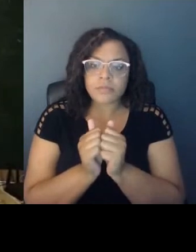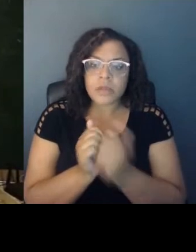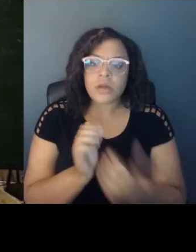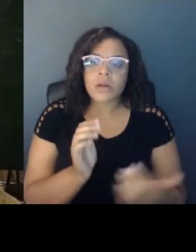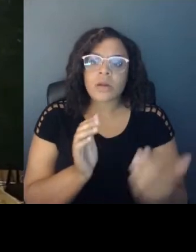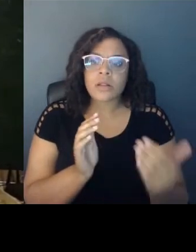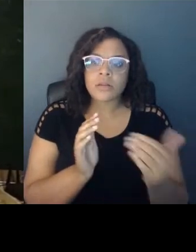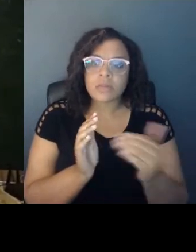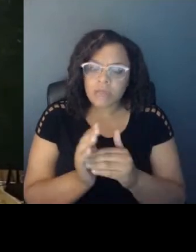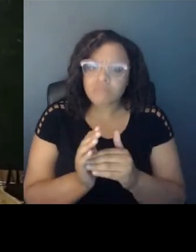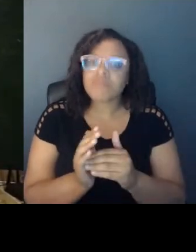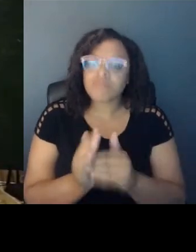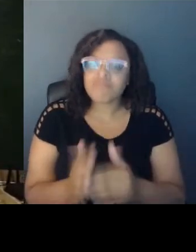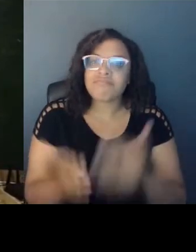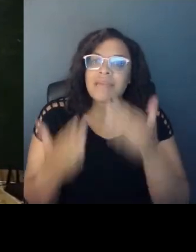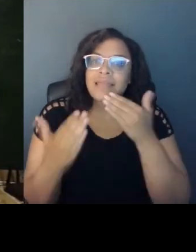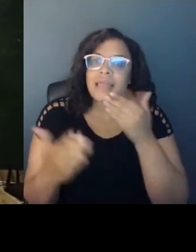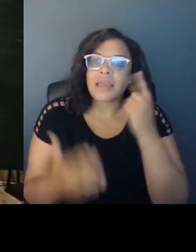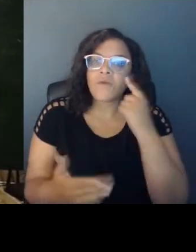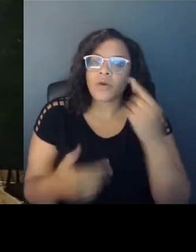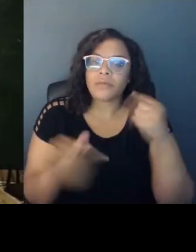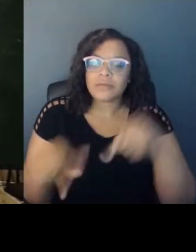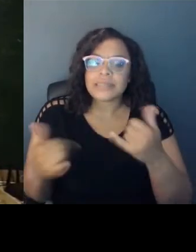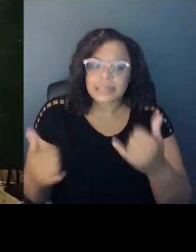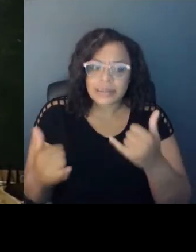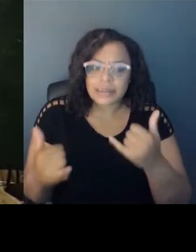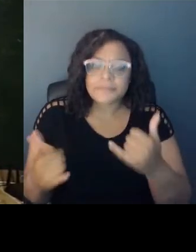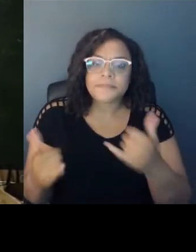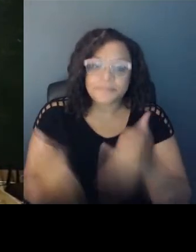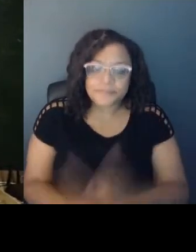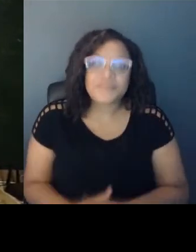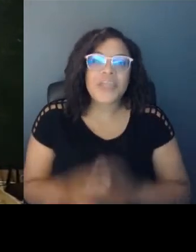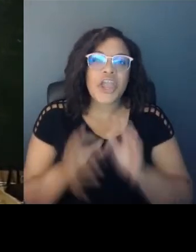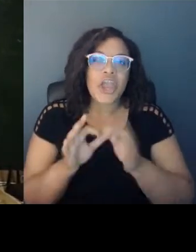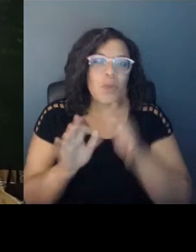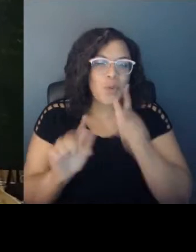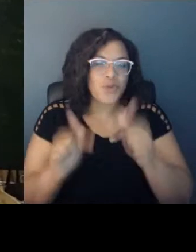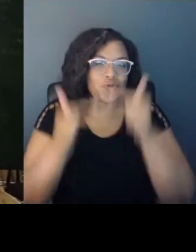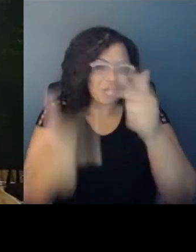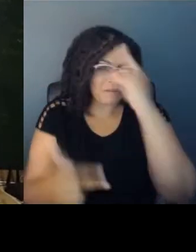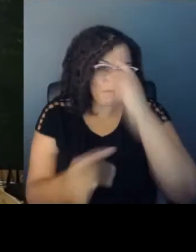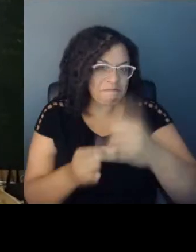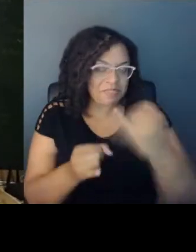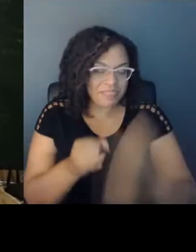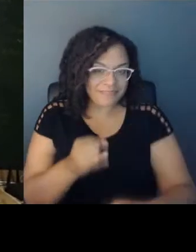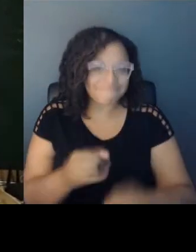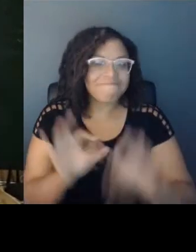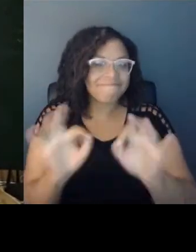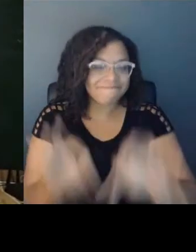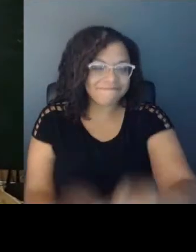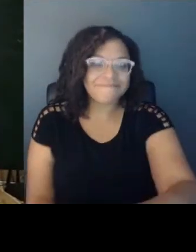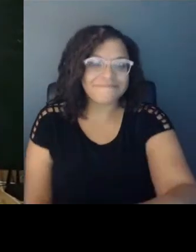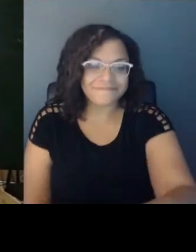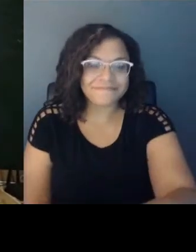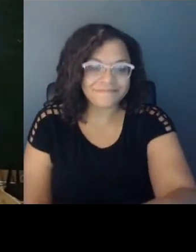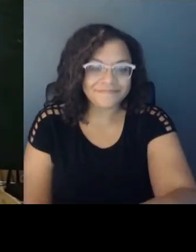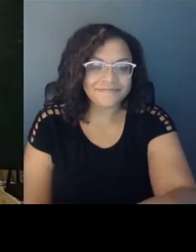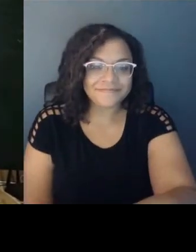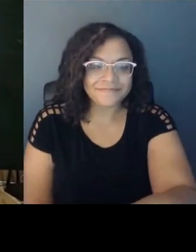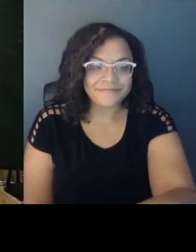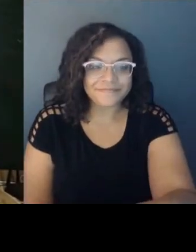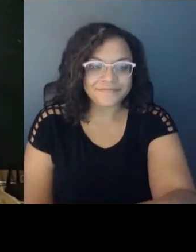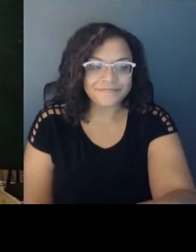you so much for being here today. We know that there's a lot going on in the world. And I imagine